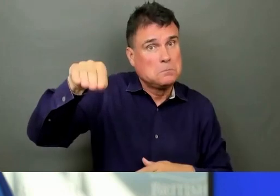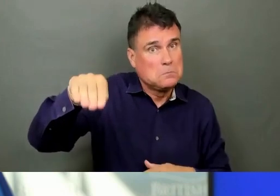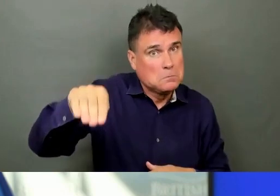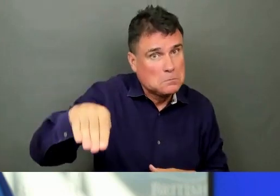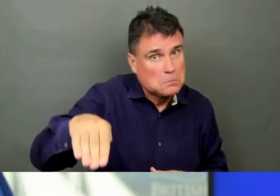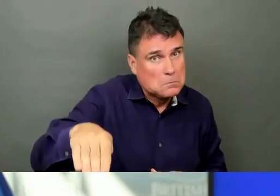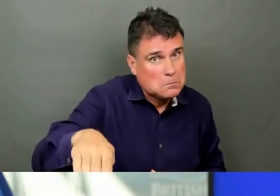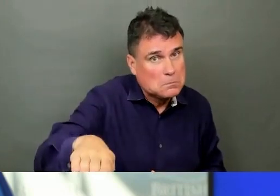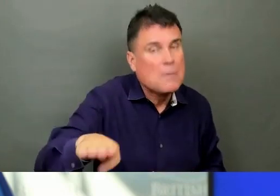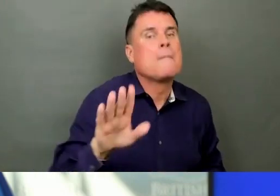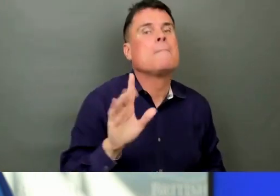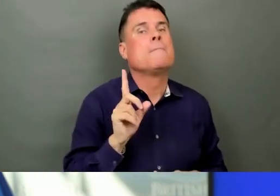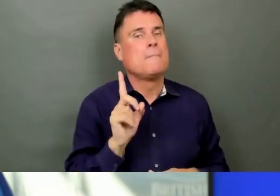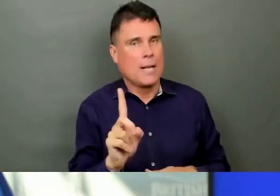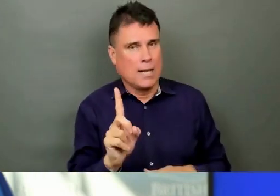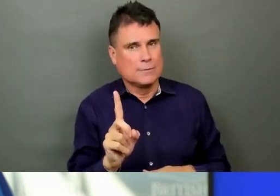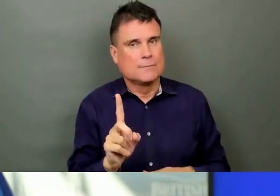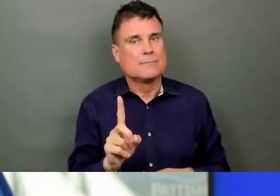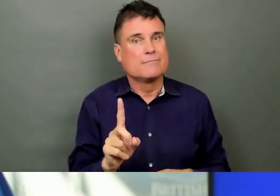change in resources.